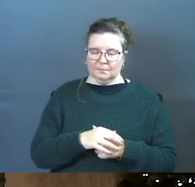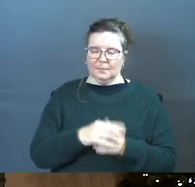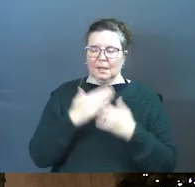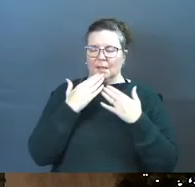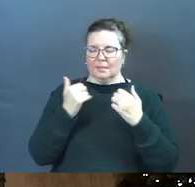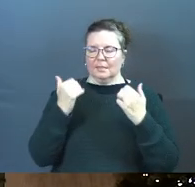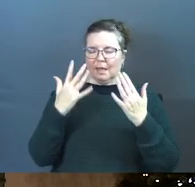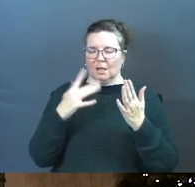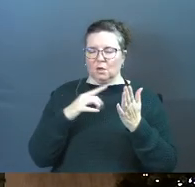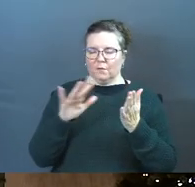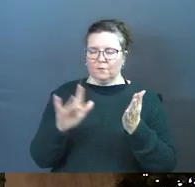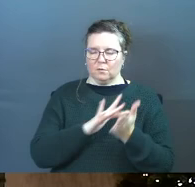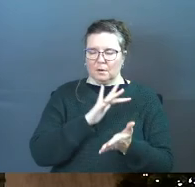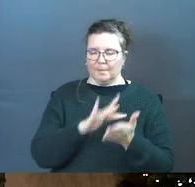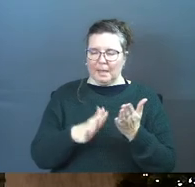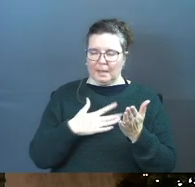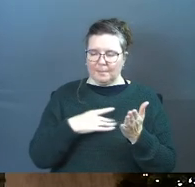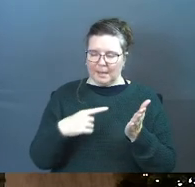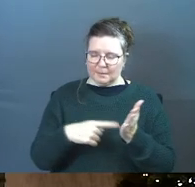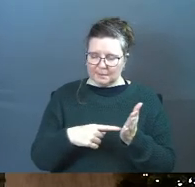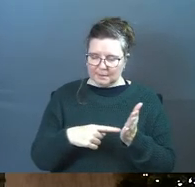thank you for paying my debt